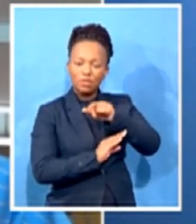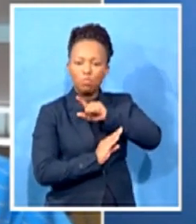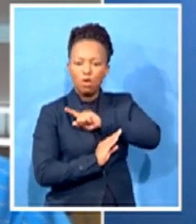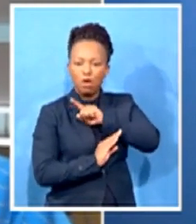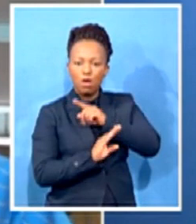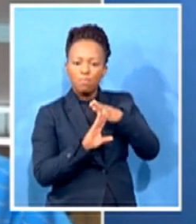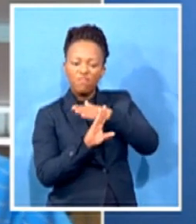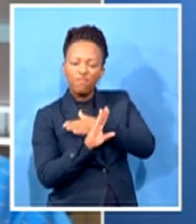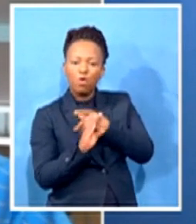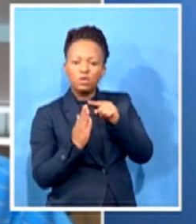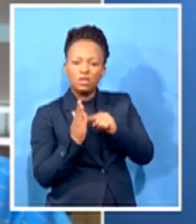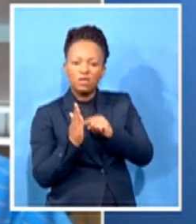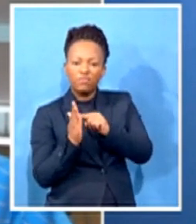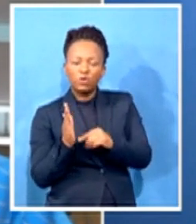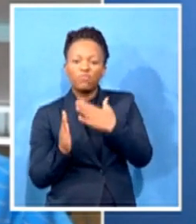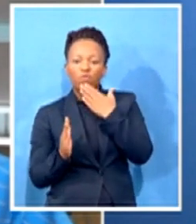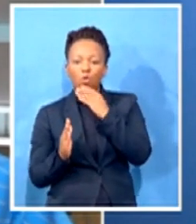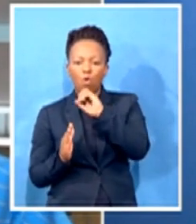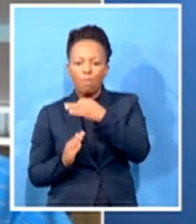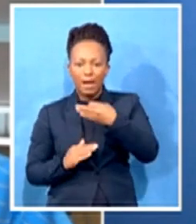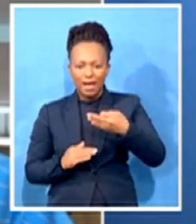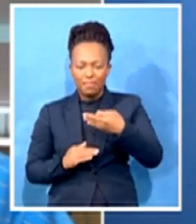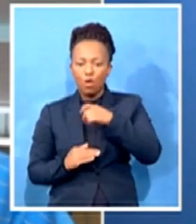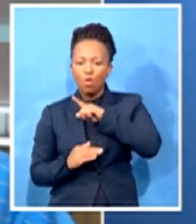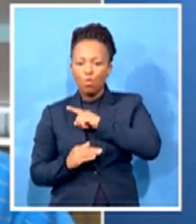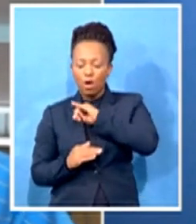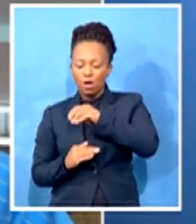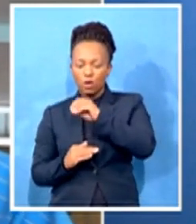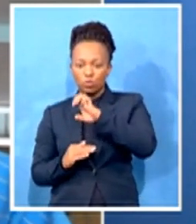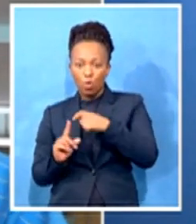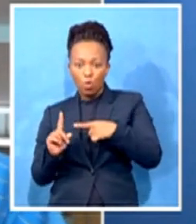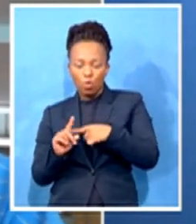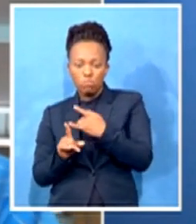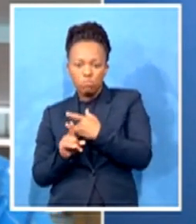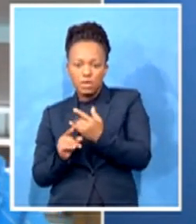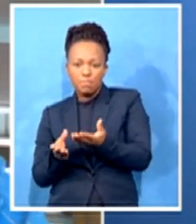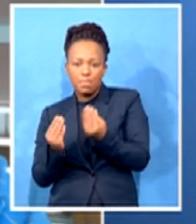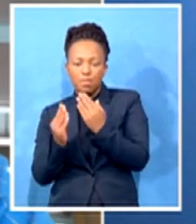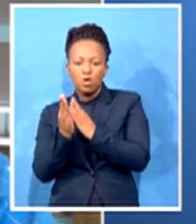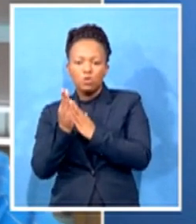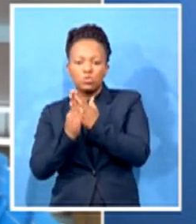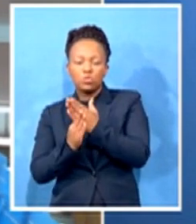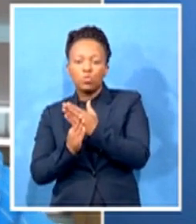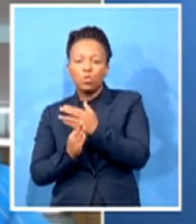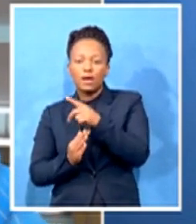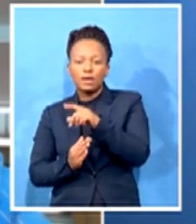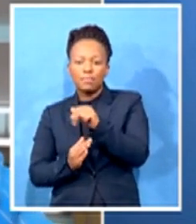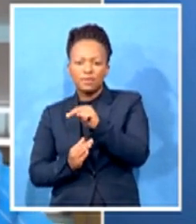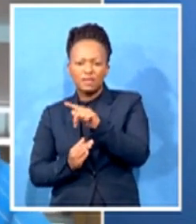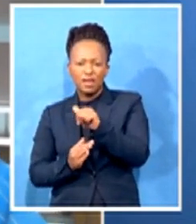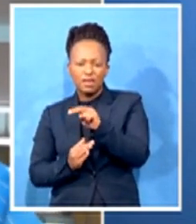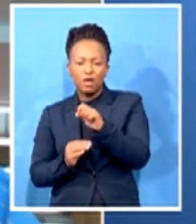That's why Joe Biden went on his train trip through Pennsylvania immediately after the first debate, because he's trying to remind